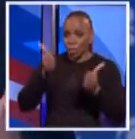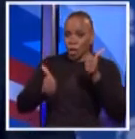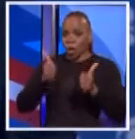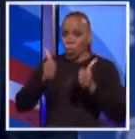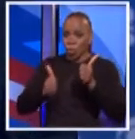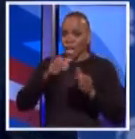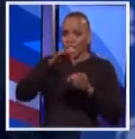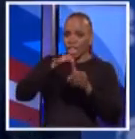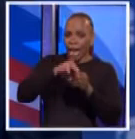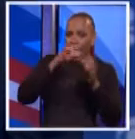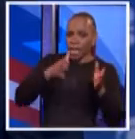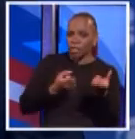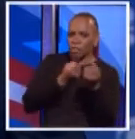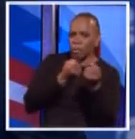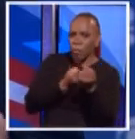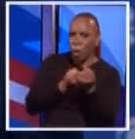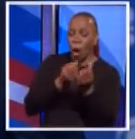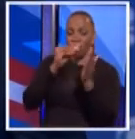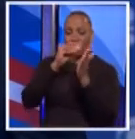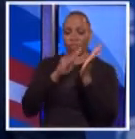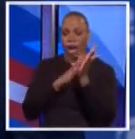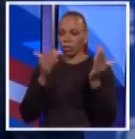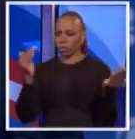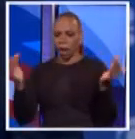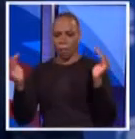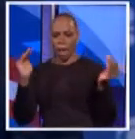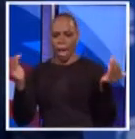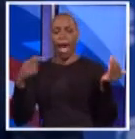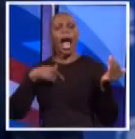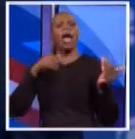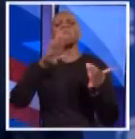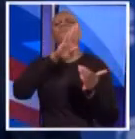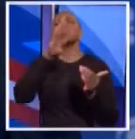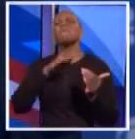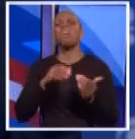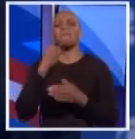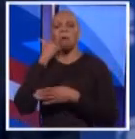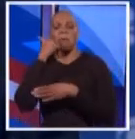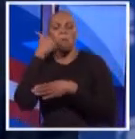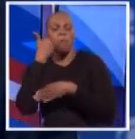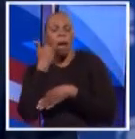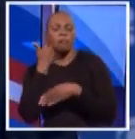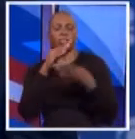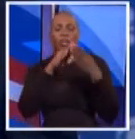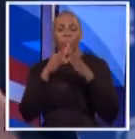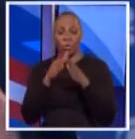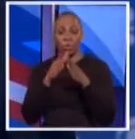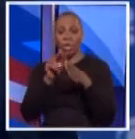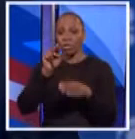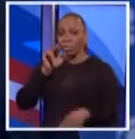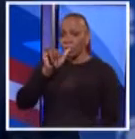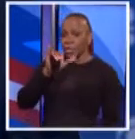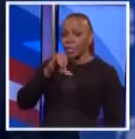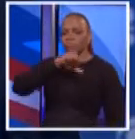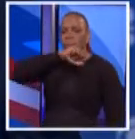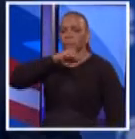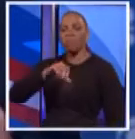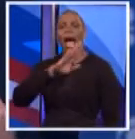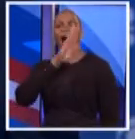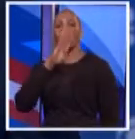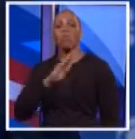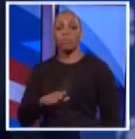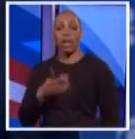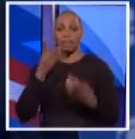is just compare the records. I will never embarrass this community, this city of New York that I love. I will never let you down.